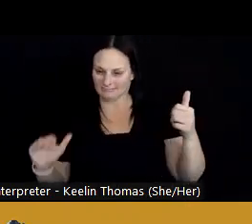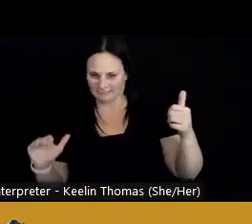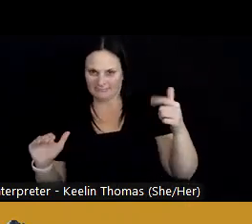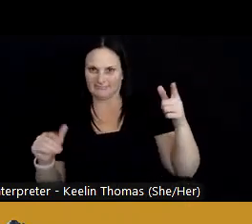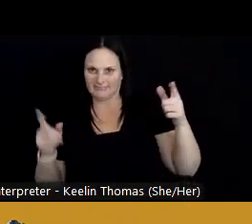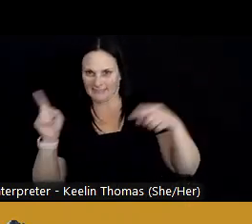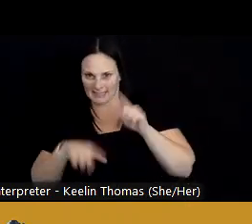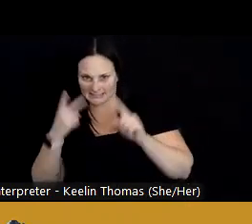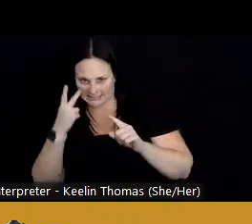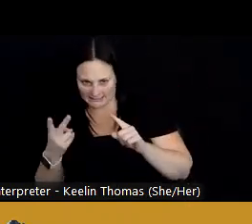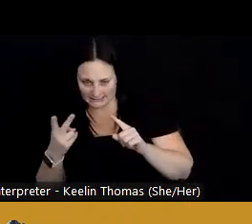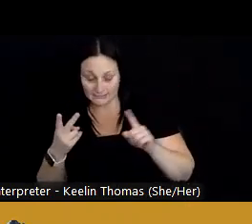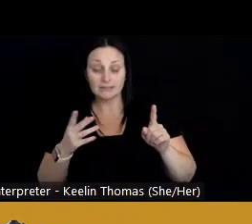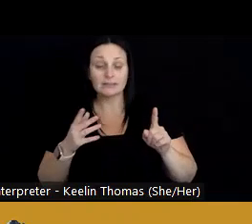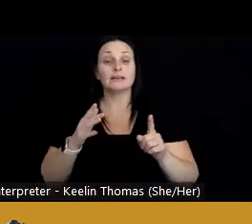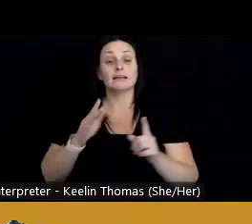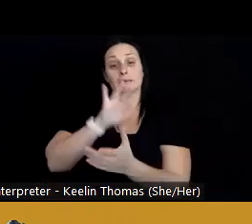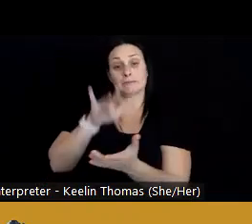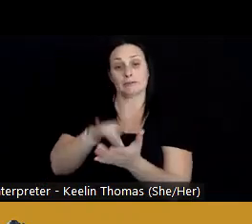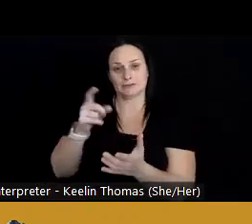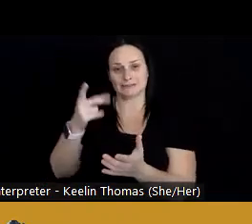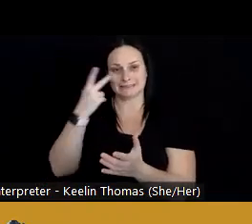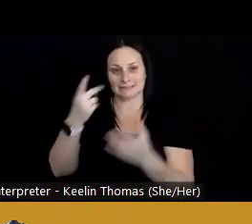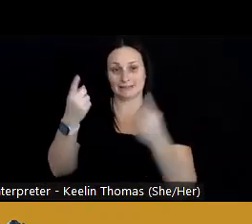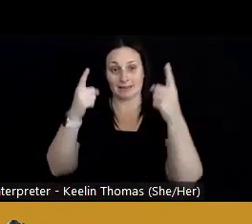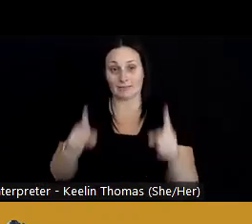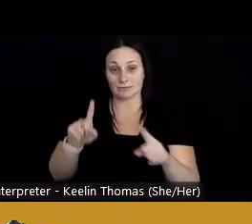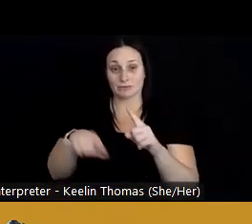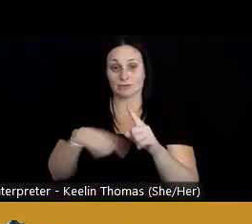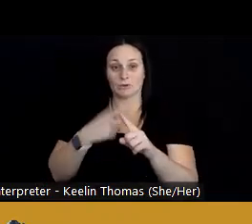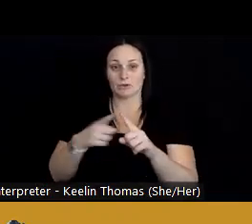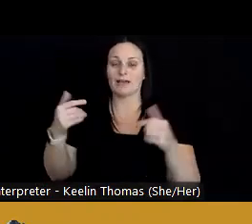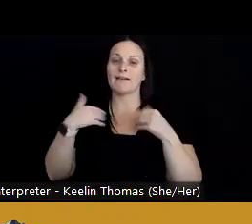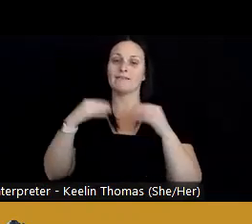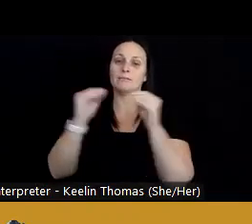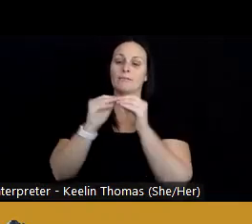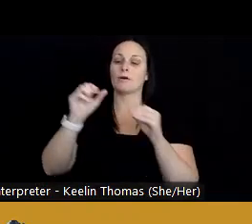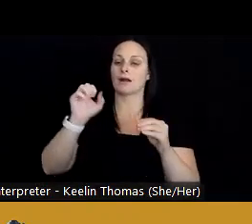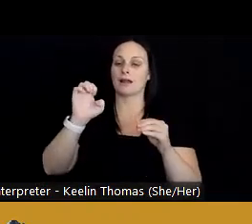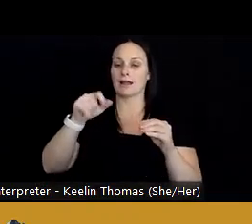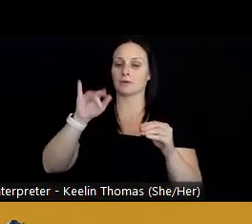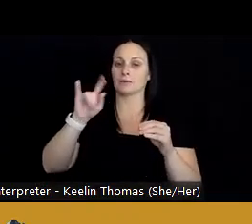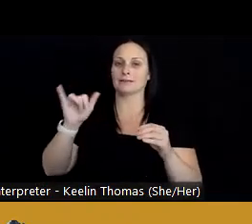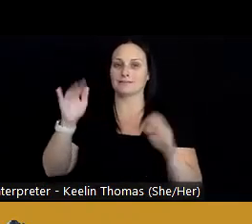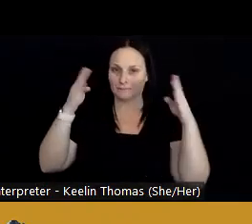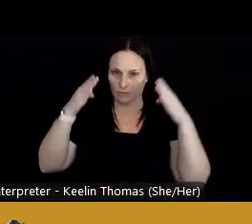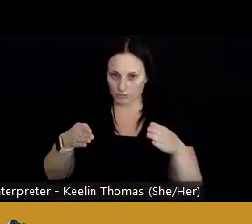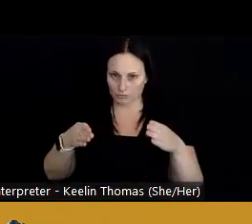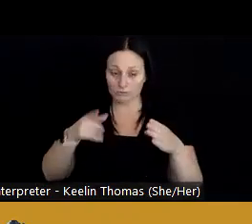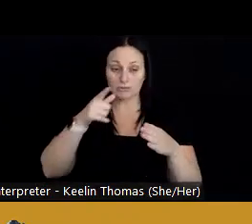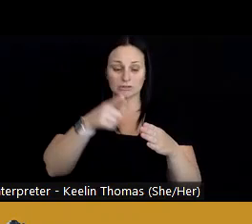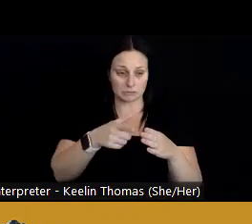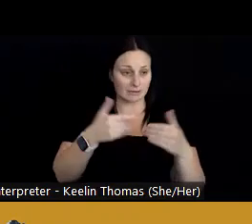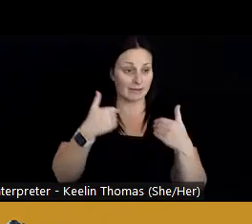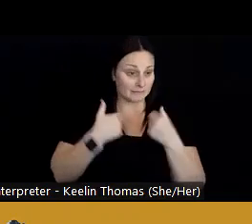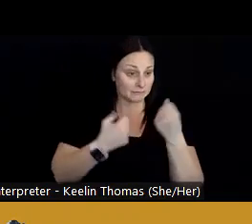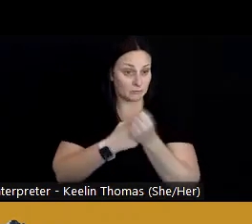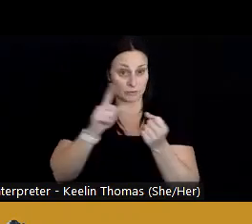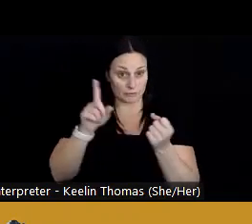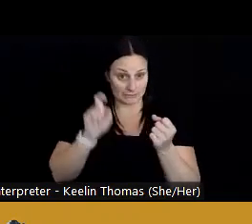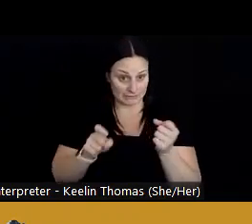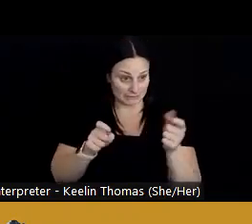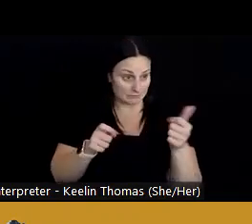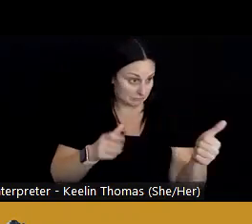However, in the middle of the screen, you see what happens when you take a more equity-focused approach. You give everyone the support that they need.